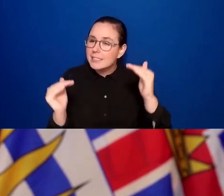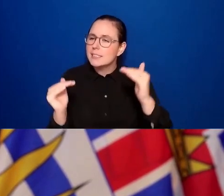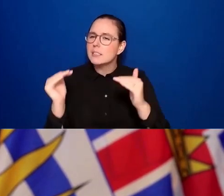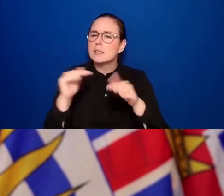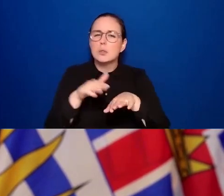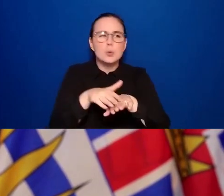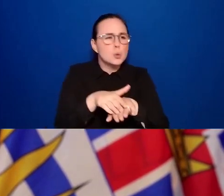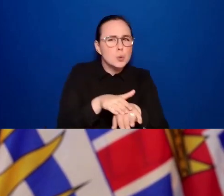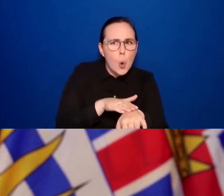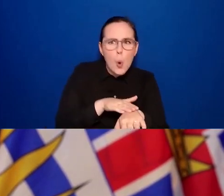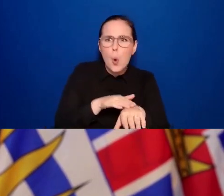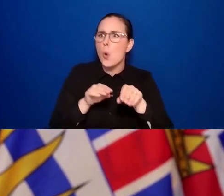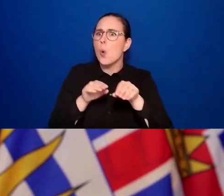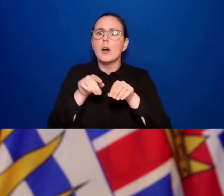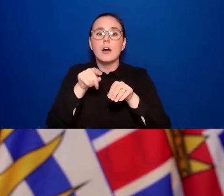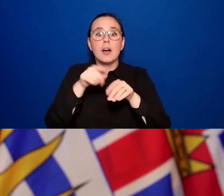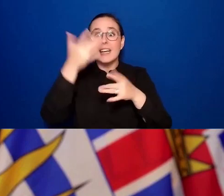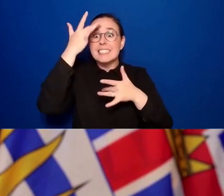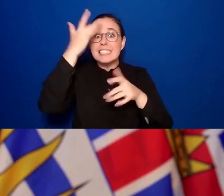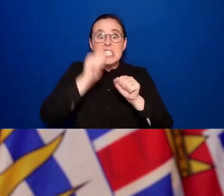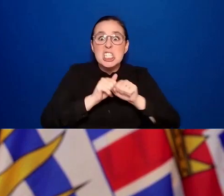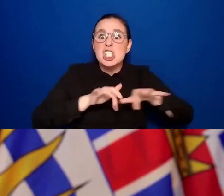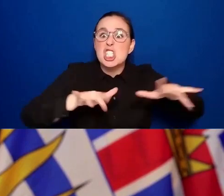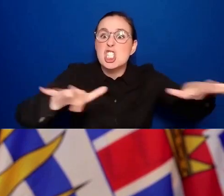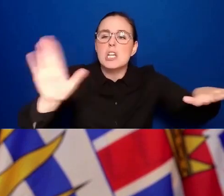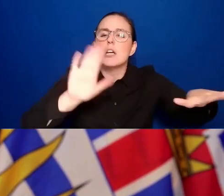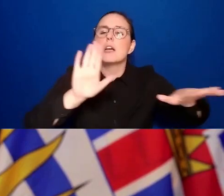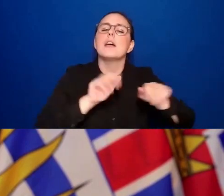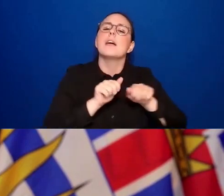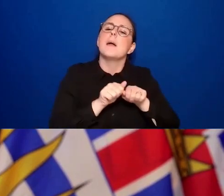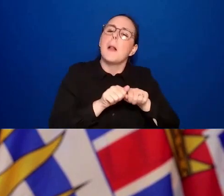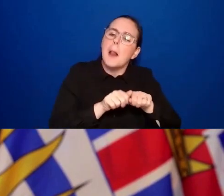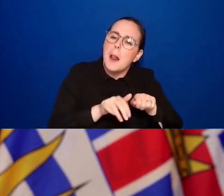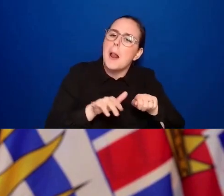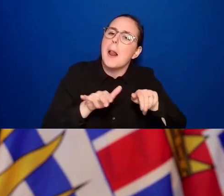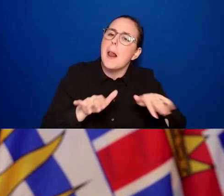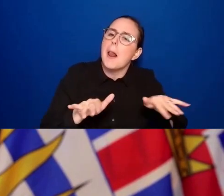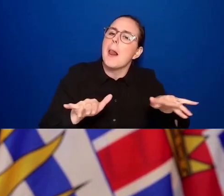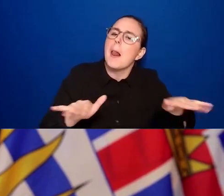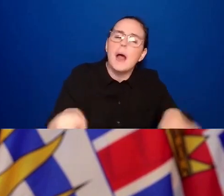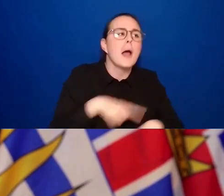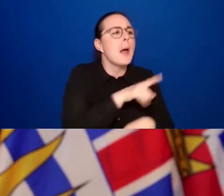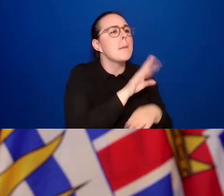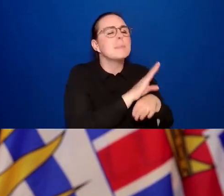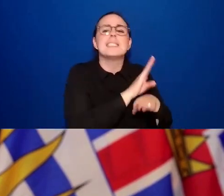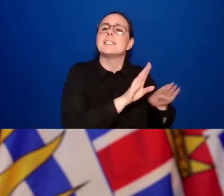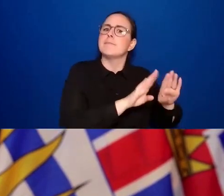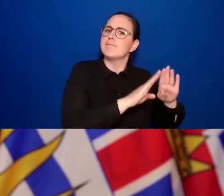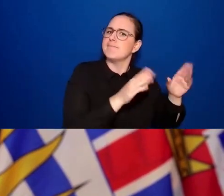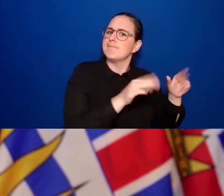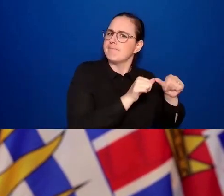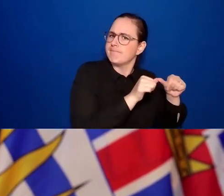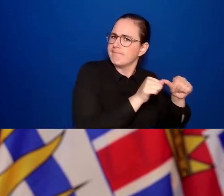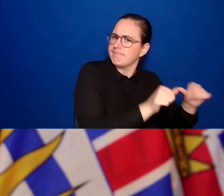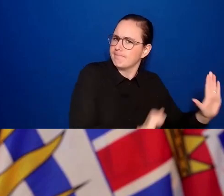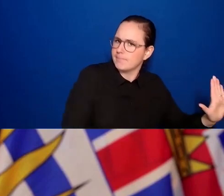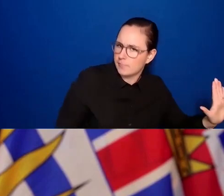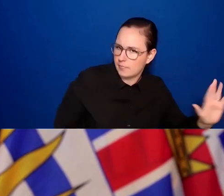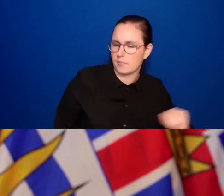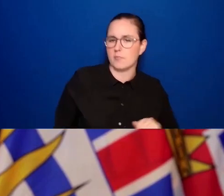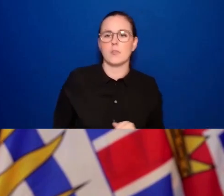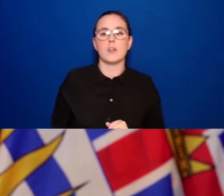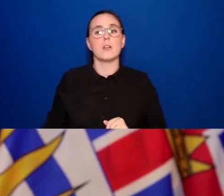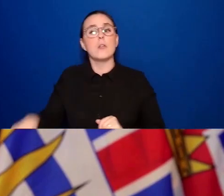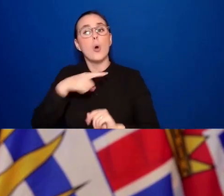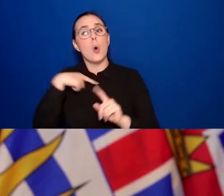as much as possible to happen, to keep society open and functioning. We want to reduce the risk for everybody